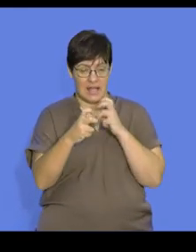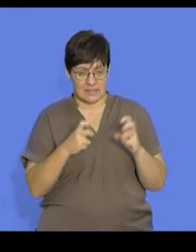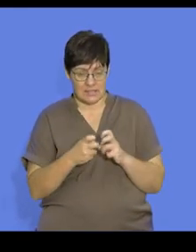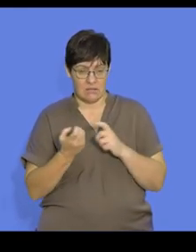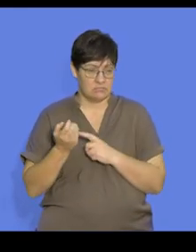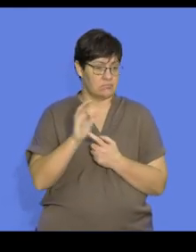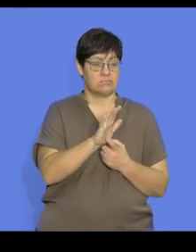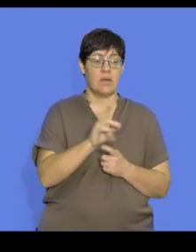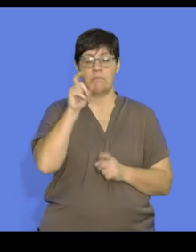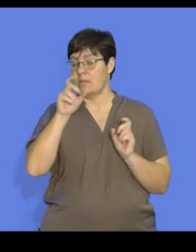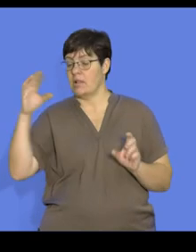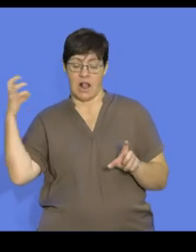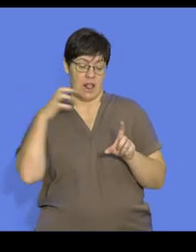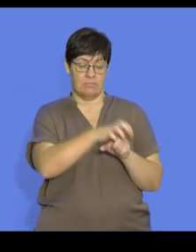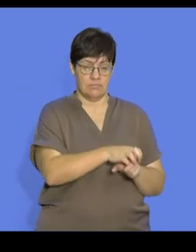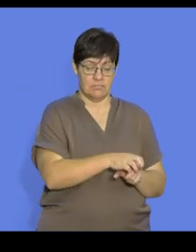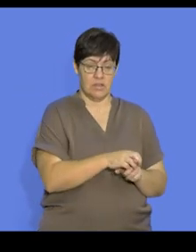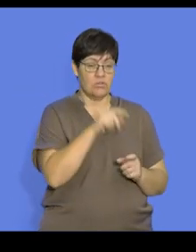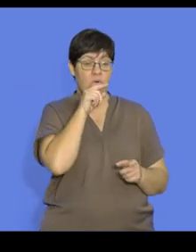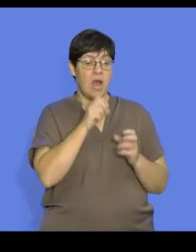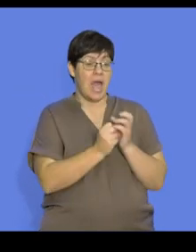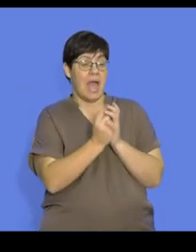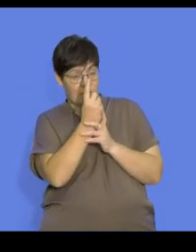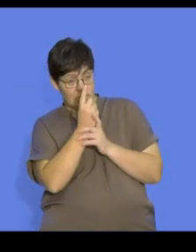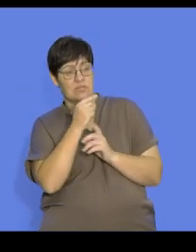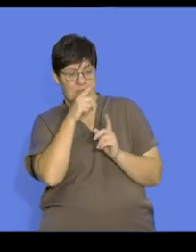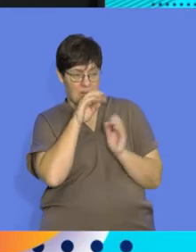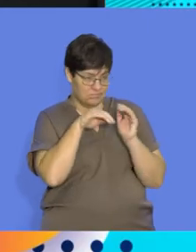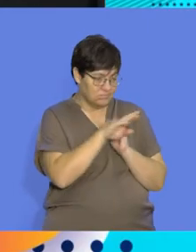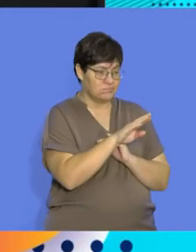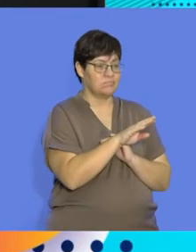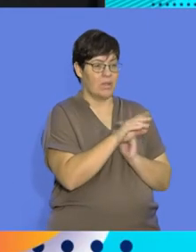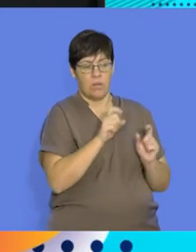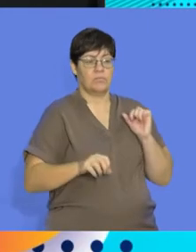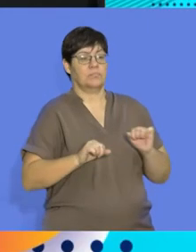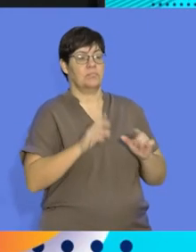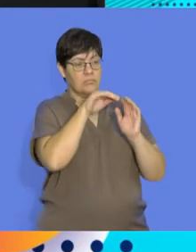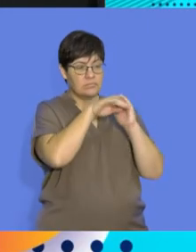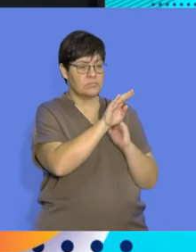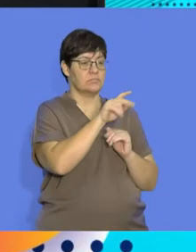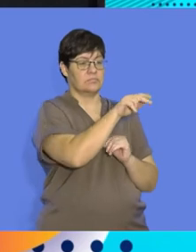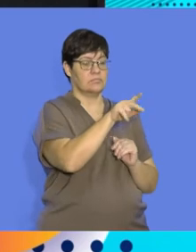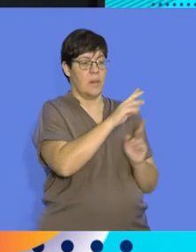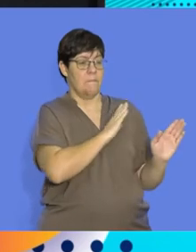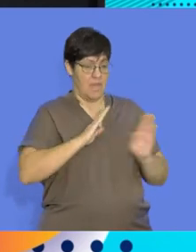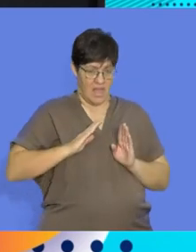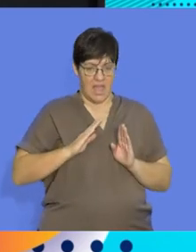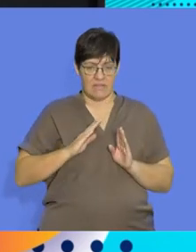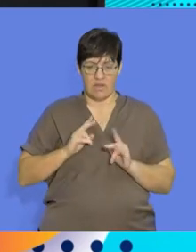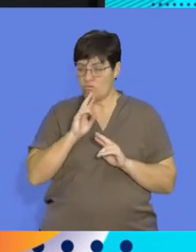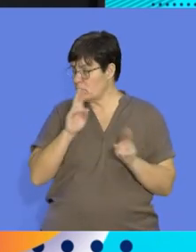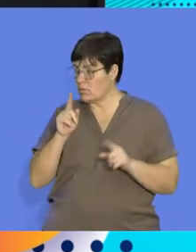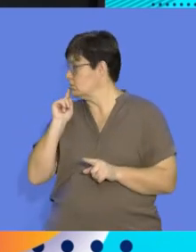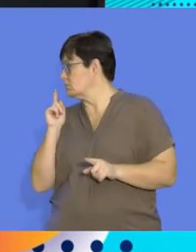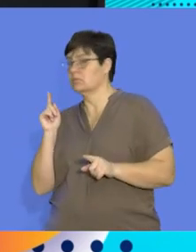eggs are exposed to predators. So soon after hatching, these chicks instinctively pick up the behavior of being able to